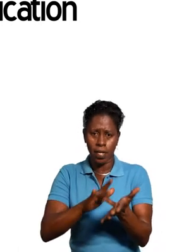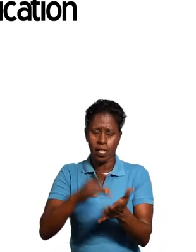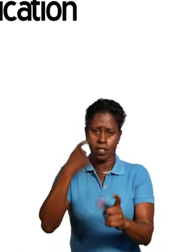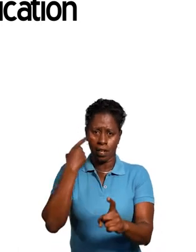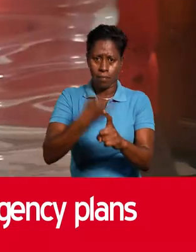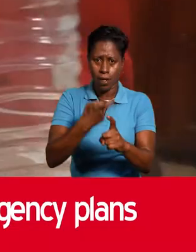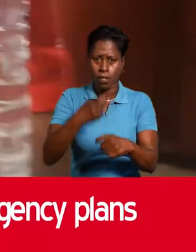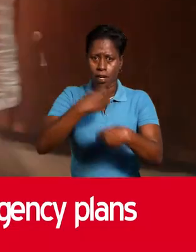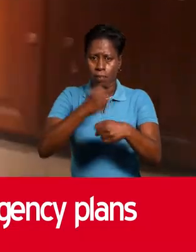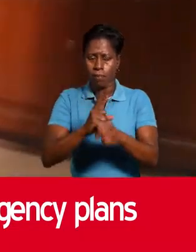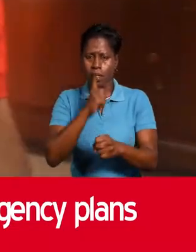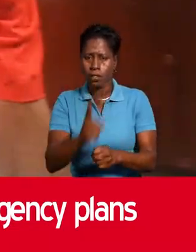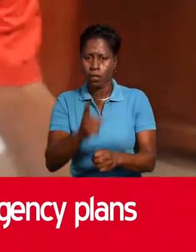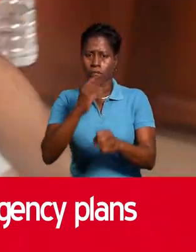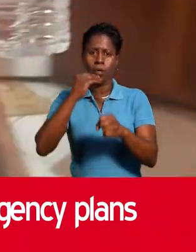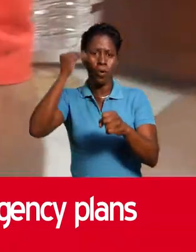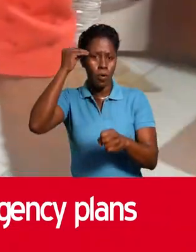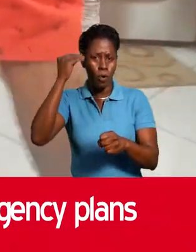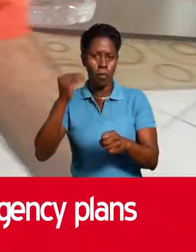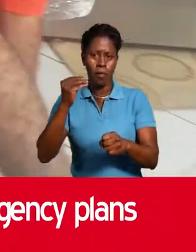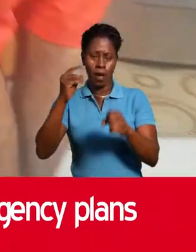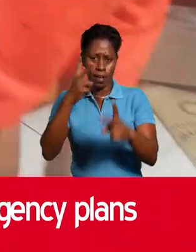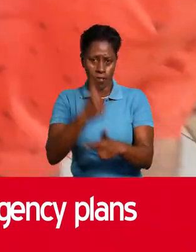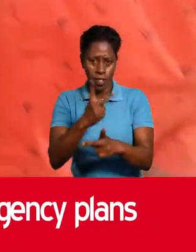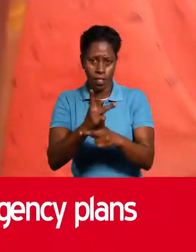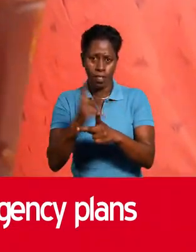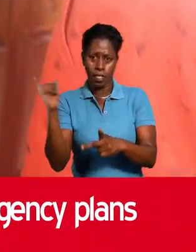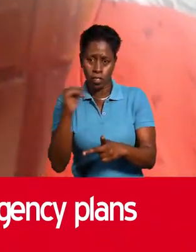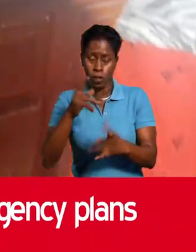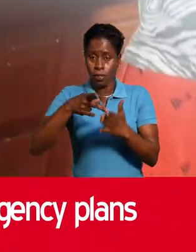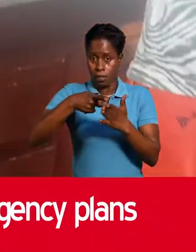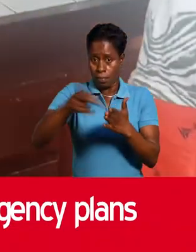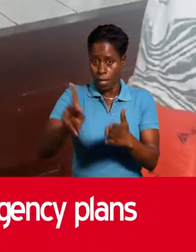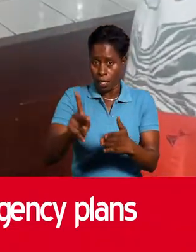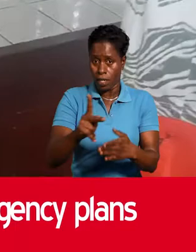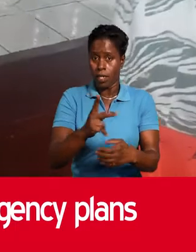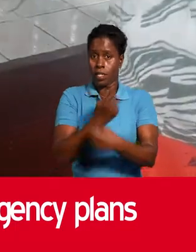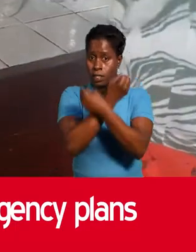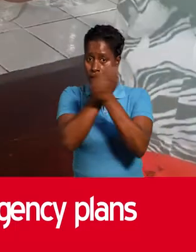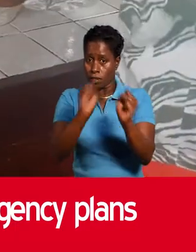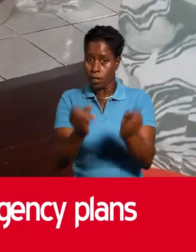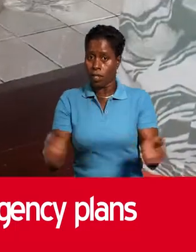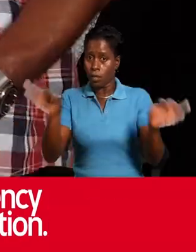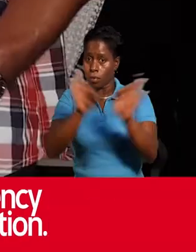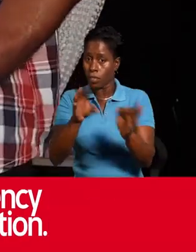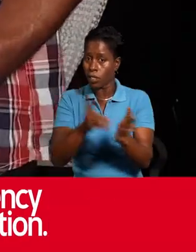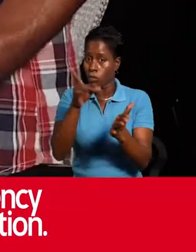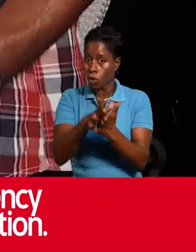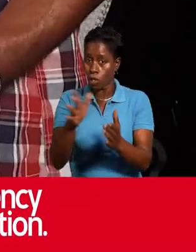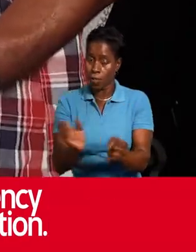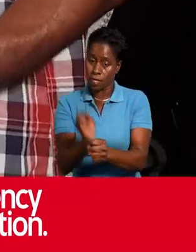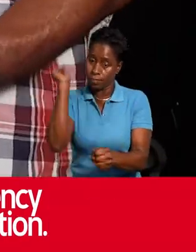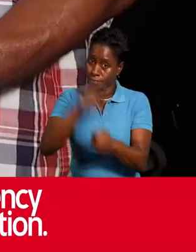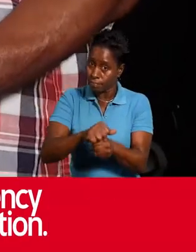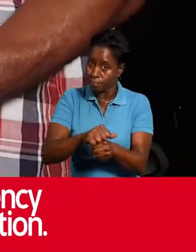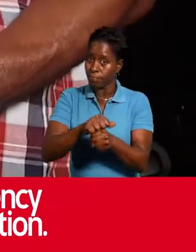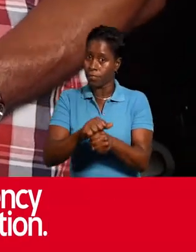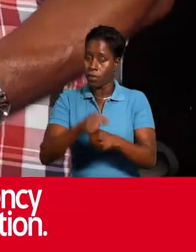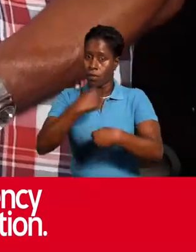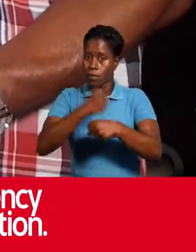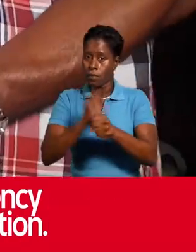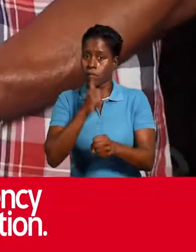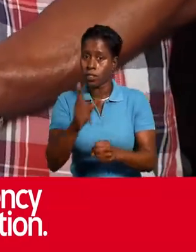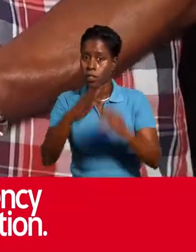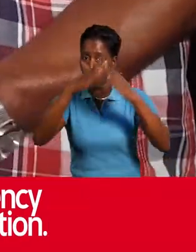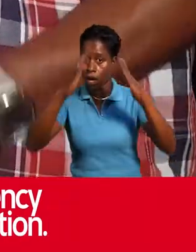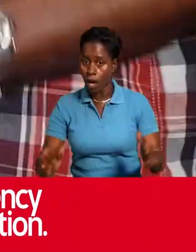disabilities. Remember to regularly replace items like water, food, medication and batteries. Ensure that your home and vehicle insurance